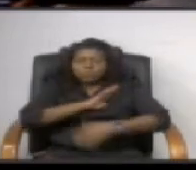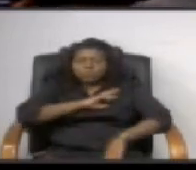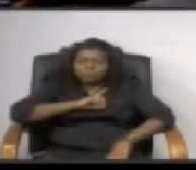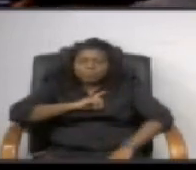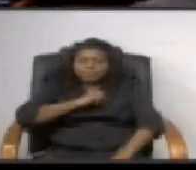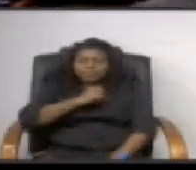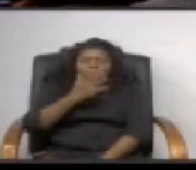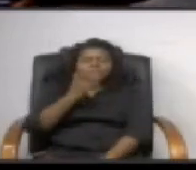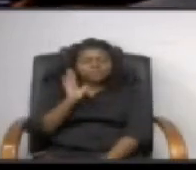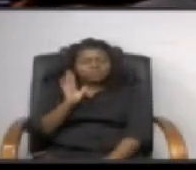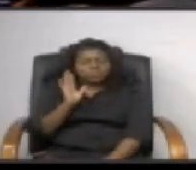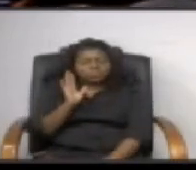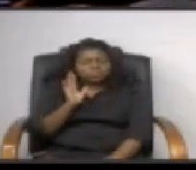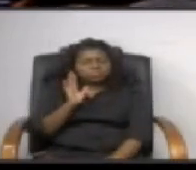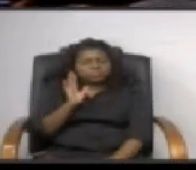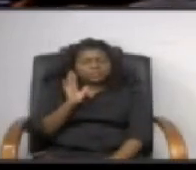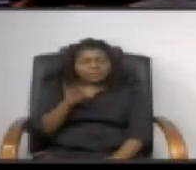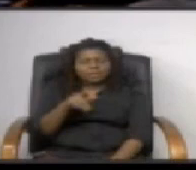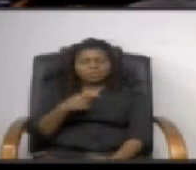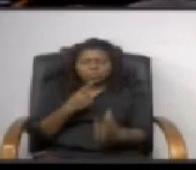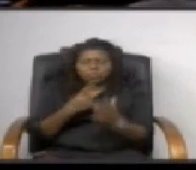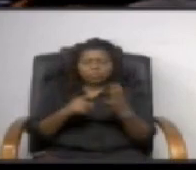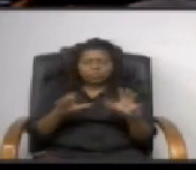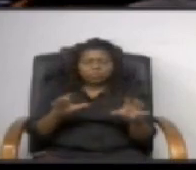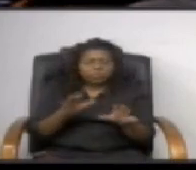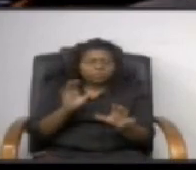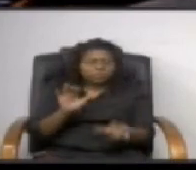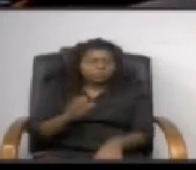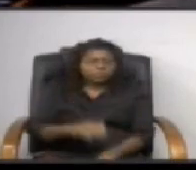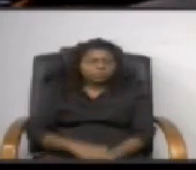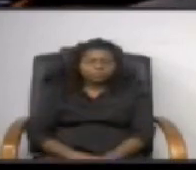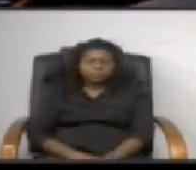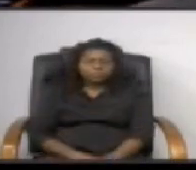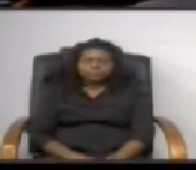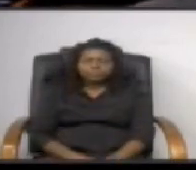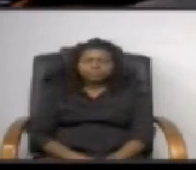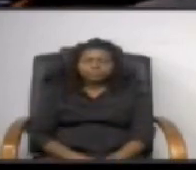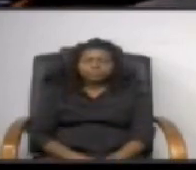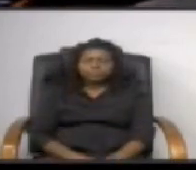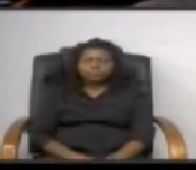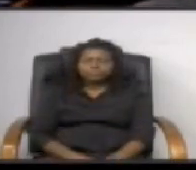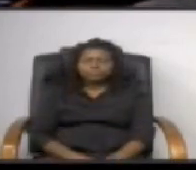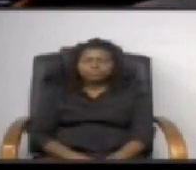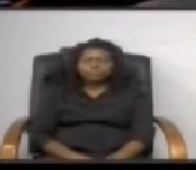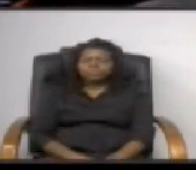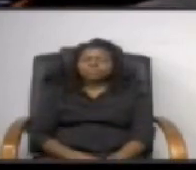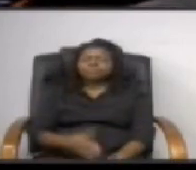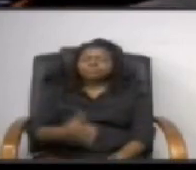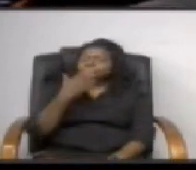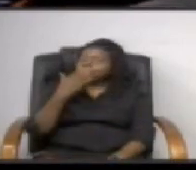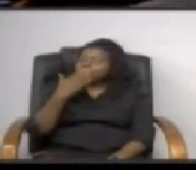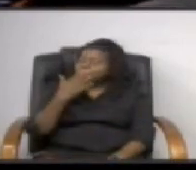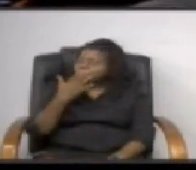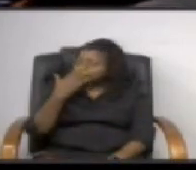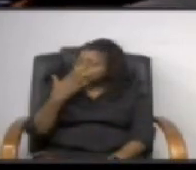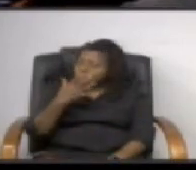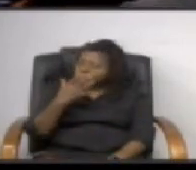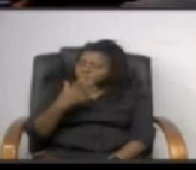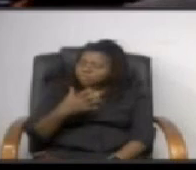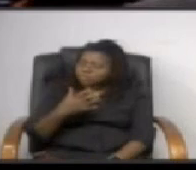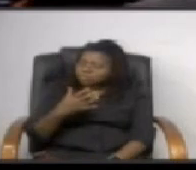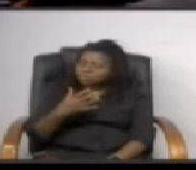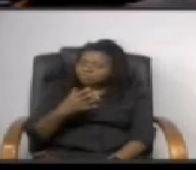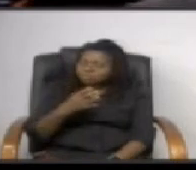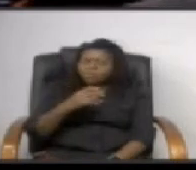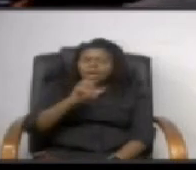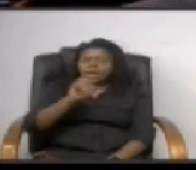matters so those are the actions that have been proposed and we just voted okay thank you very much thank you i wanted to ask